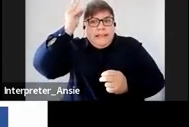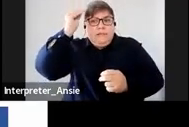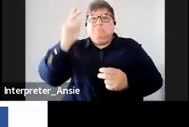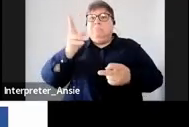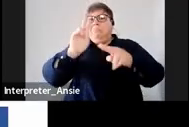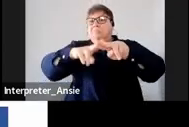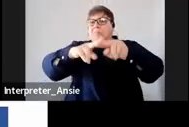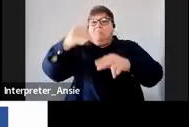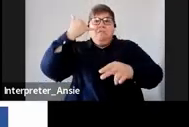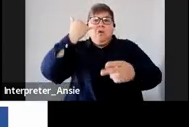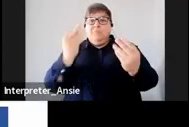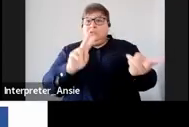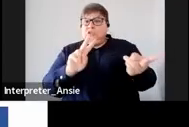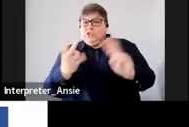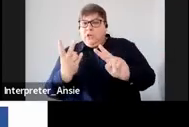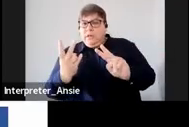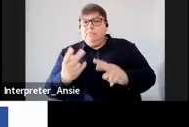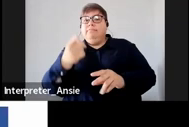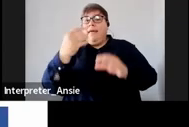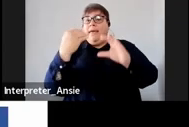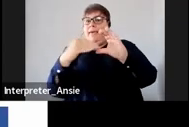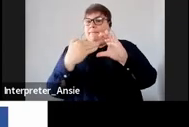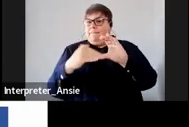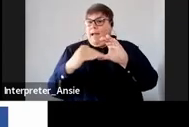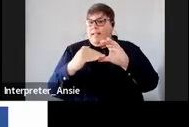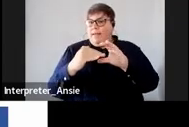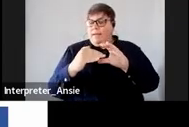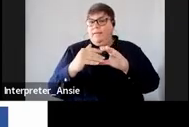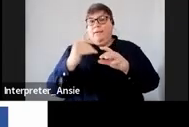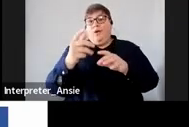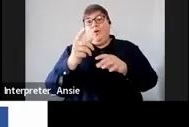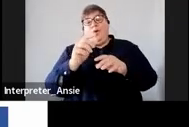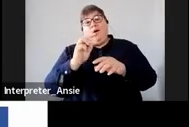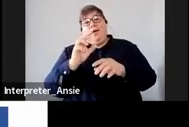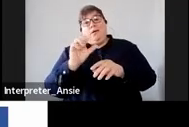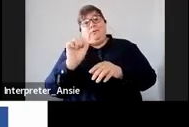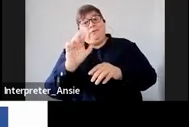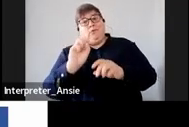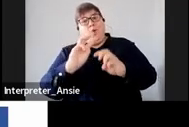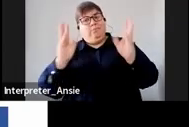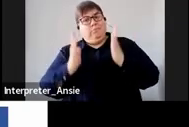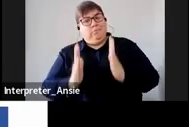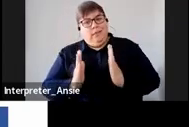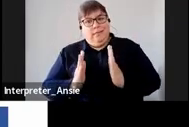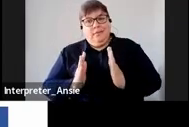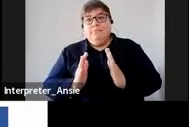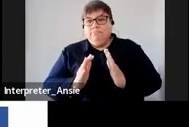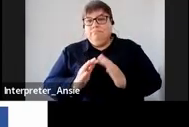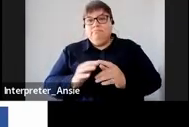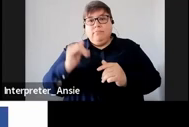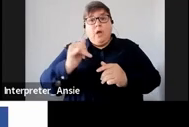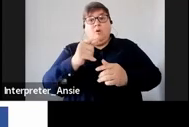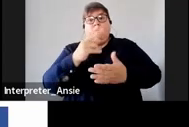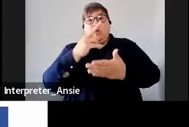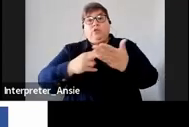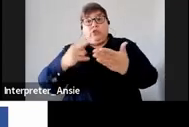you register yourself on e-filing on SARS website and then after the registration SARS will